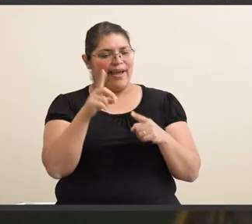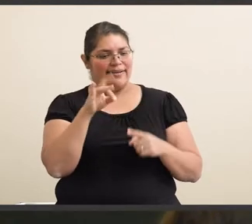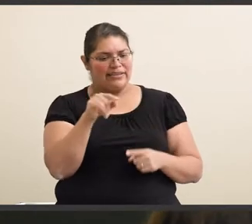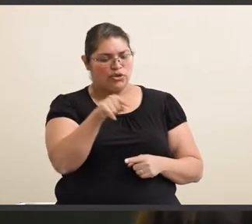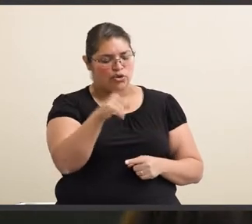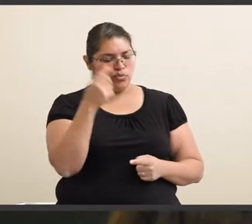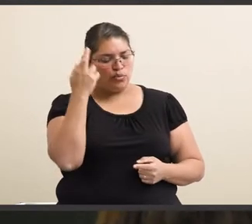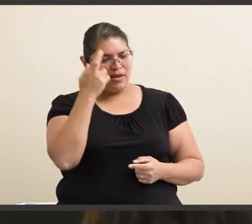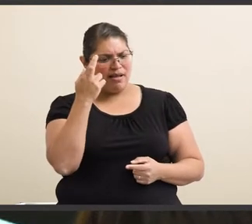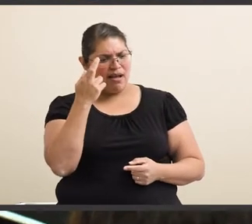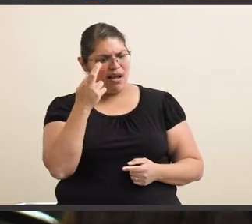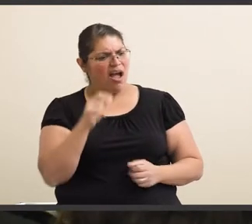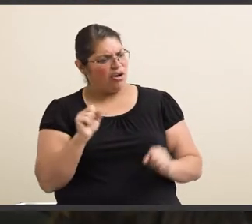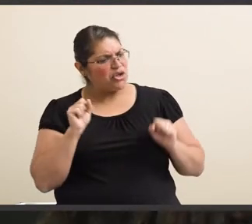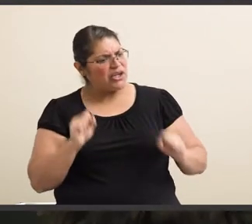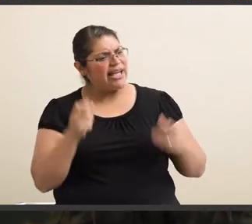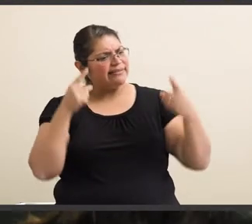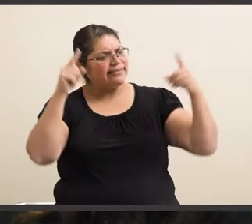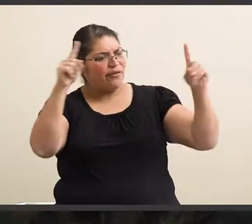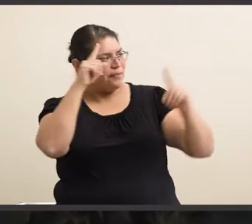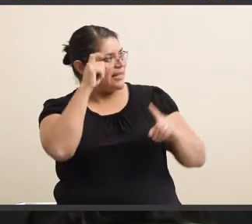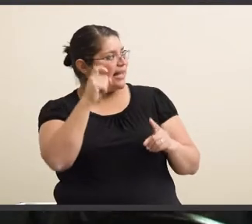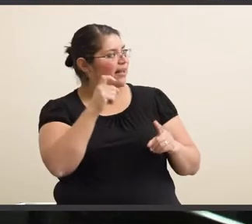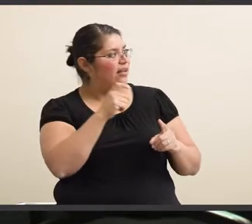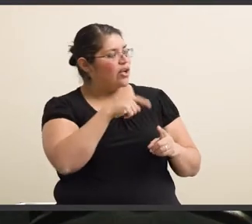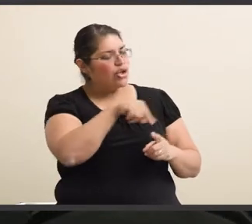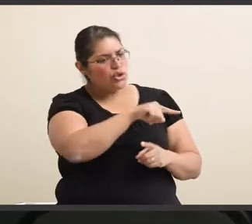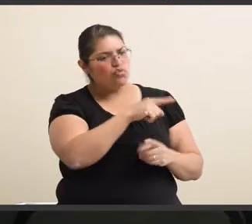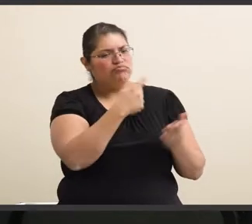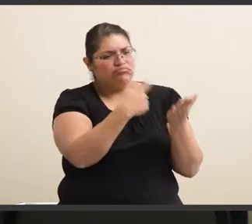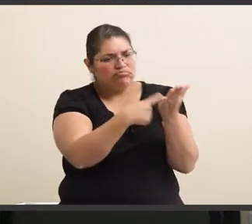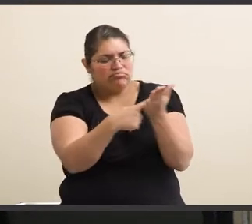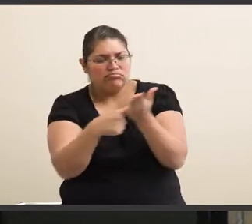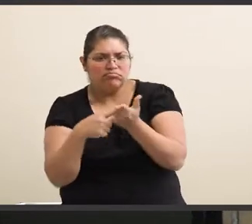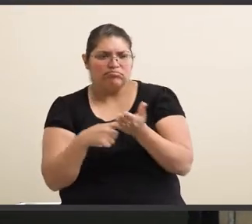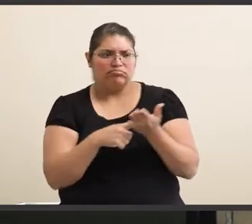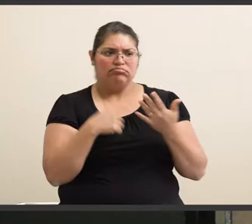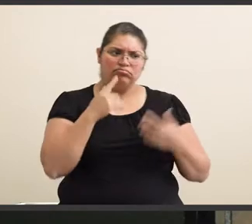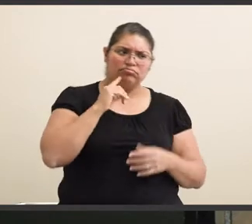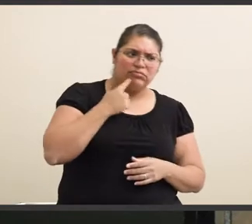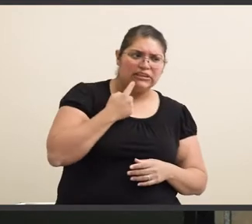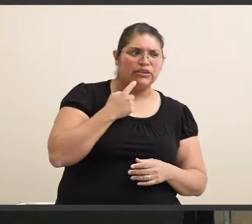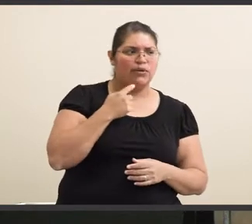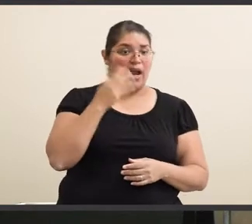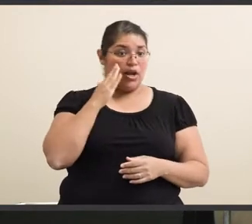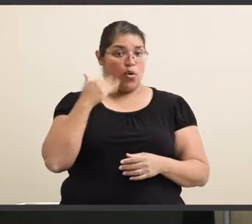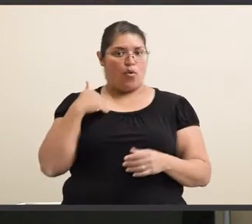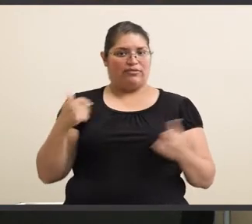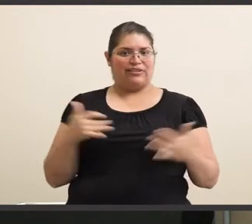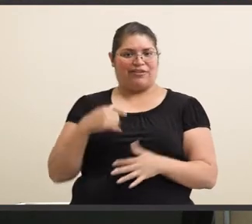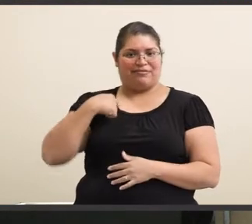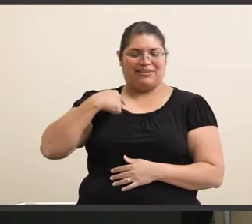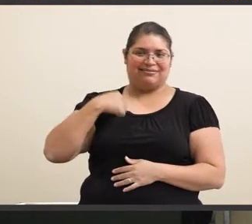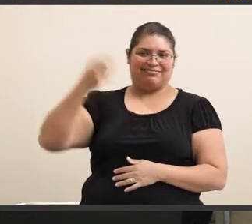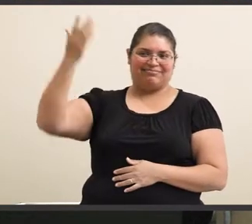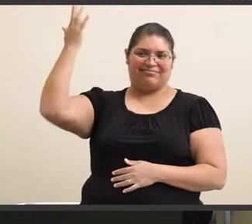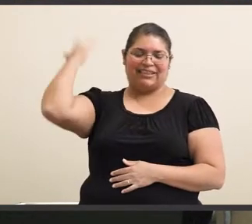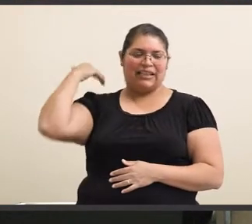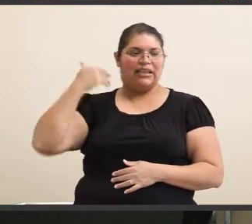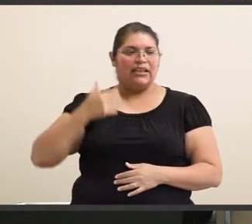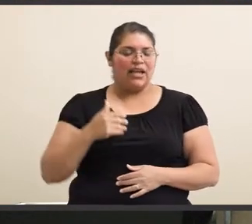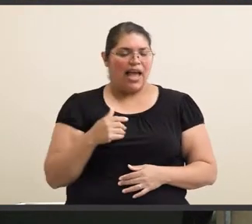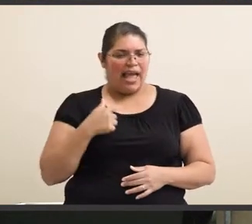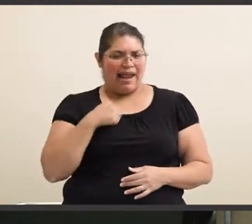that you were going to be successful in college? Because I know y'all have discussed how scary it is. And I remember how scary it was. And